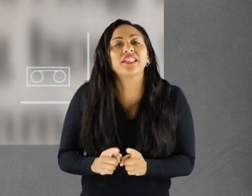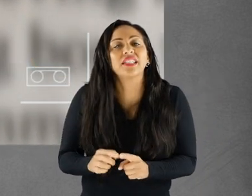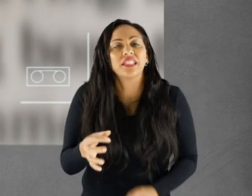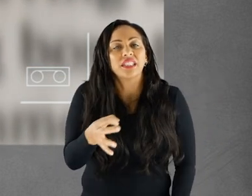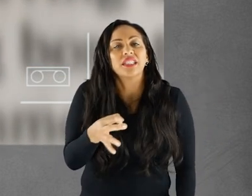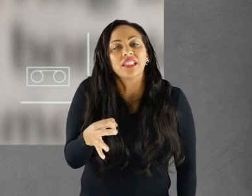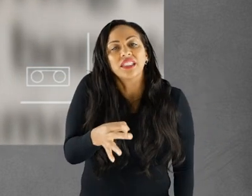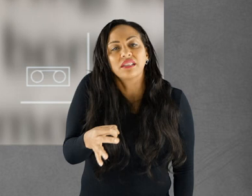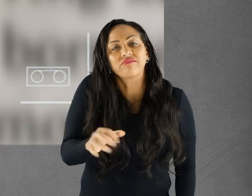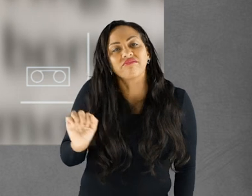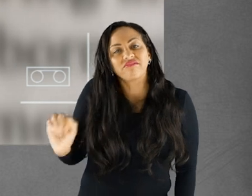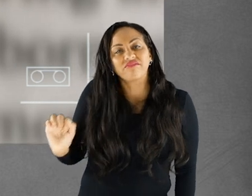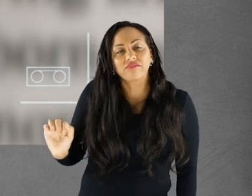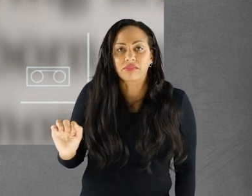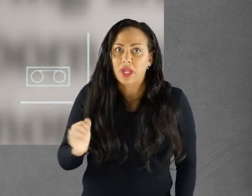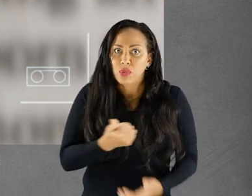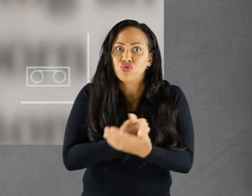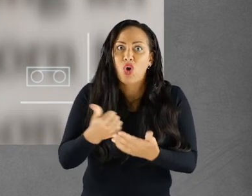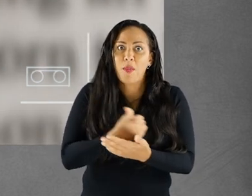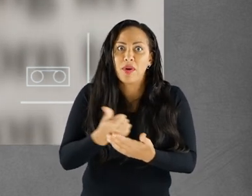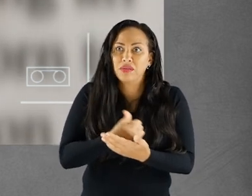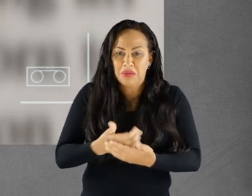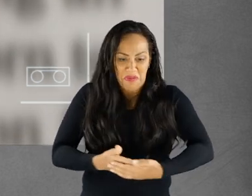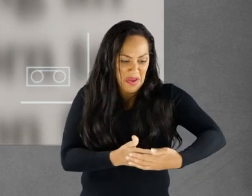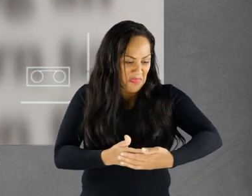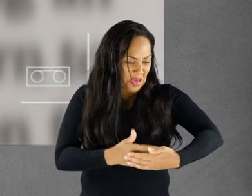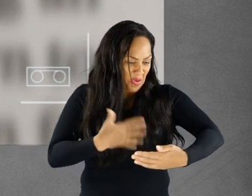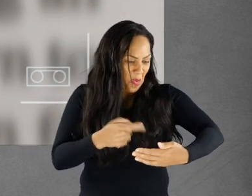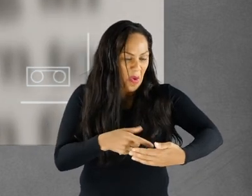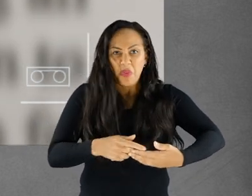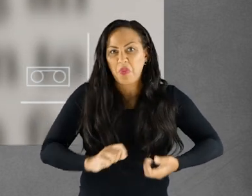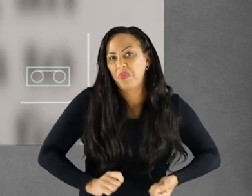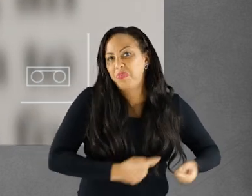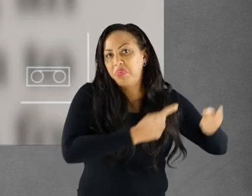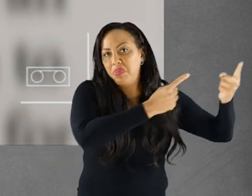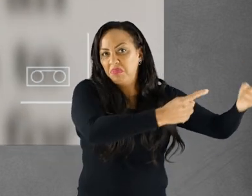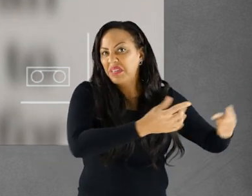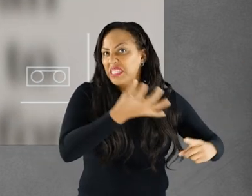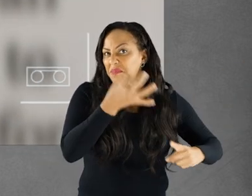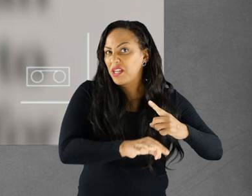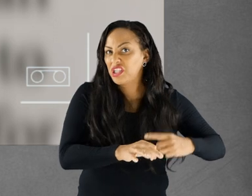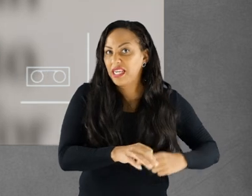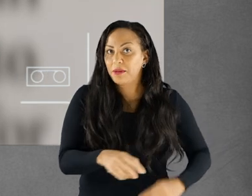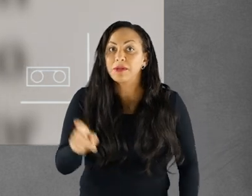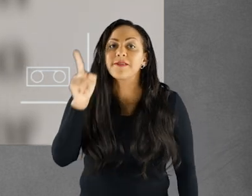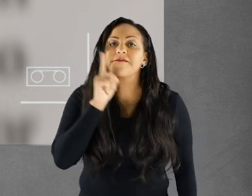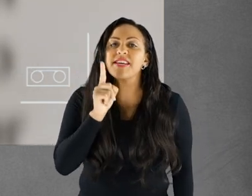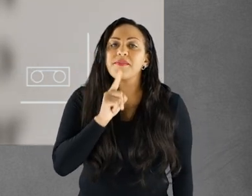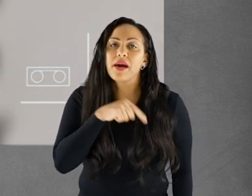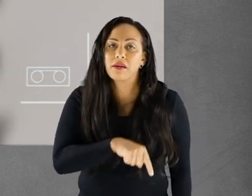the uneducated villages of India. It was common for mothers to discard their newborn children if they did not want to keep them,